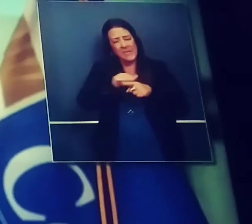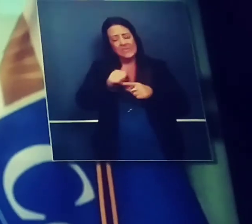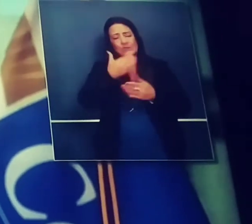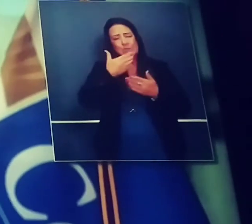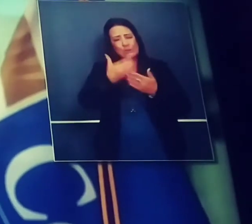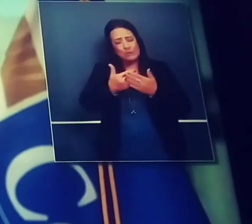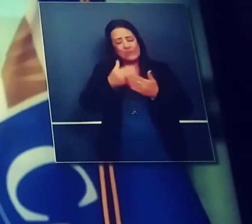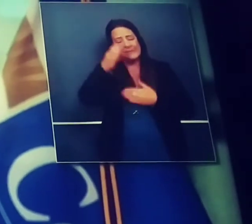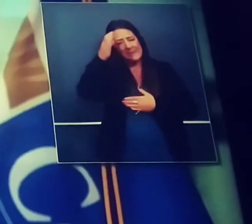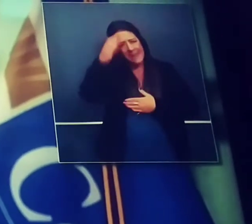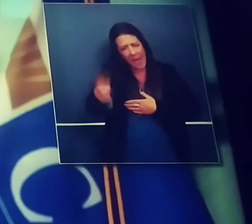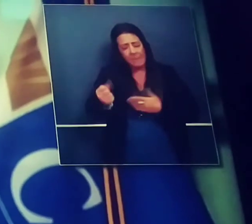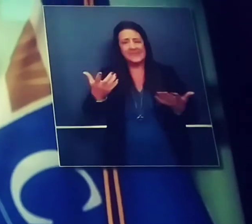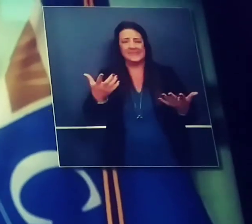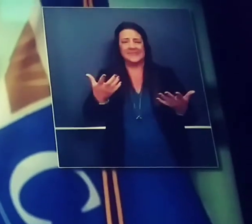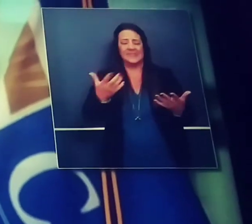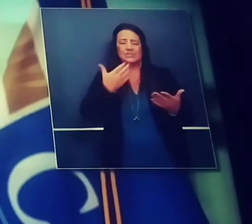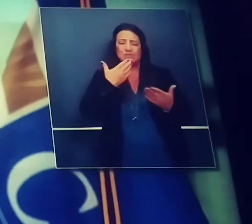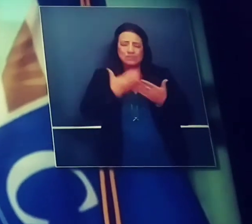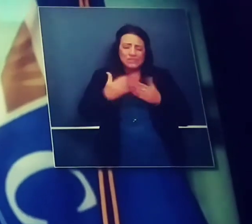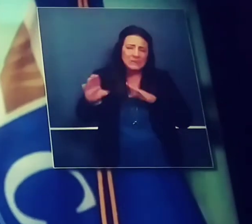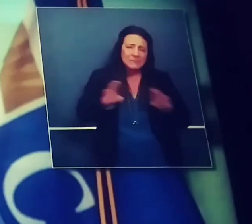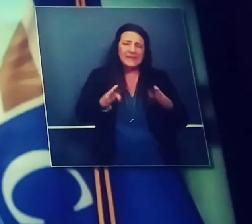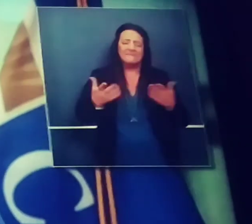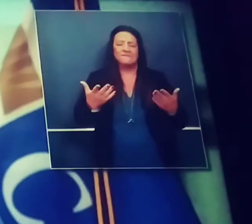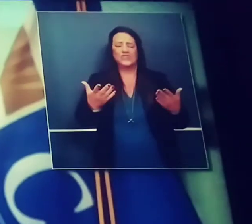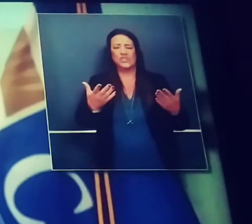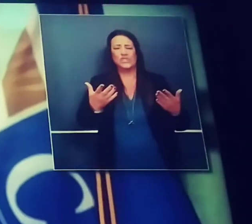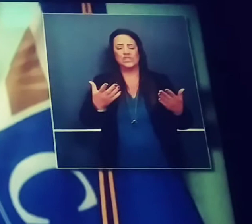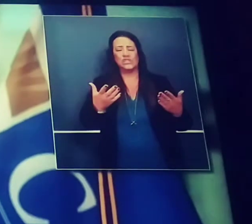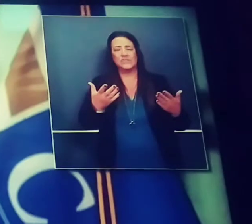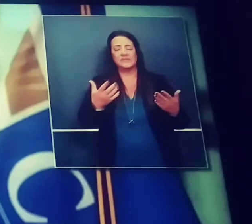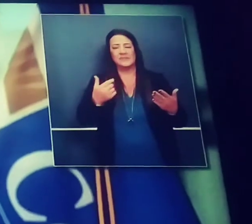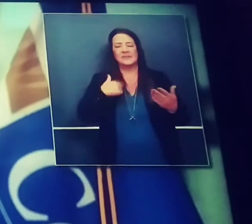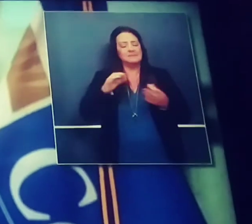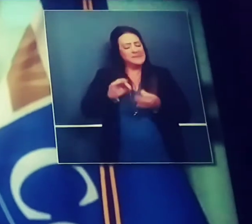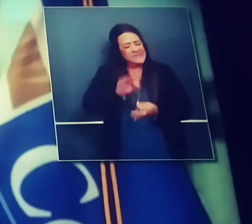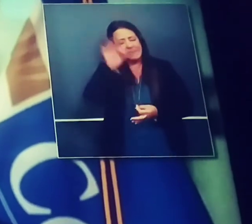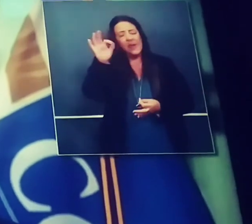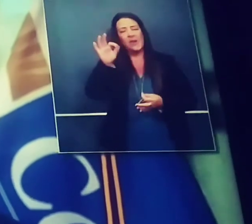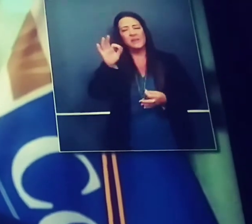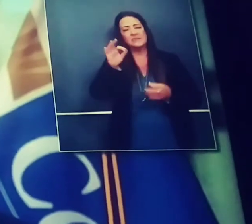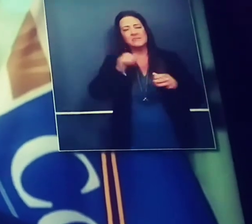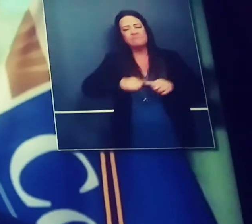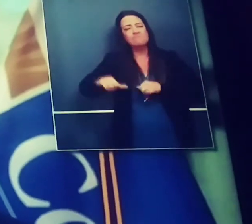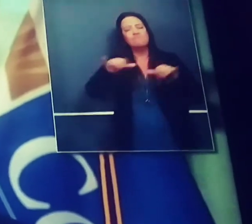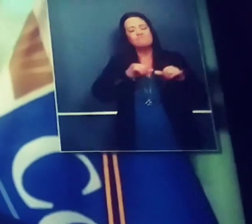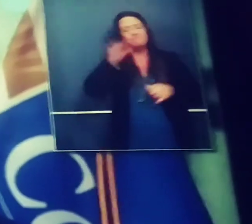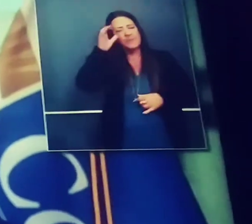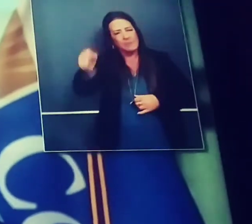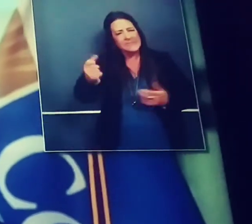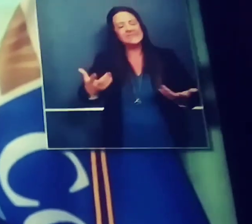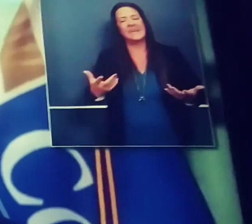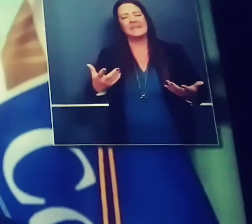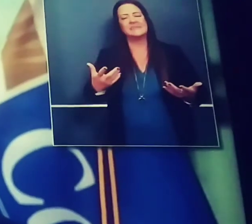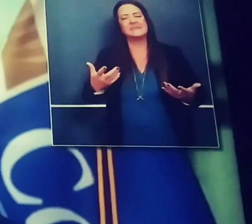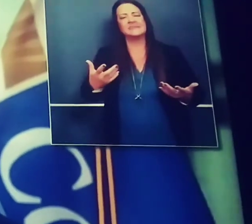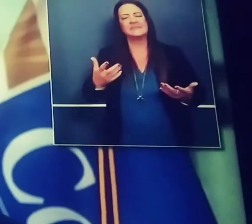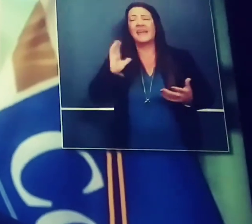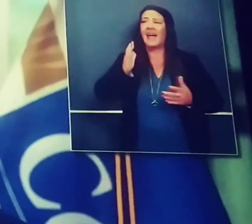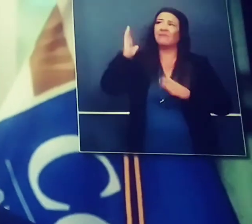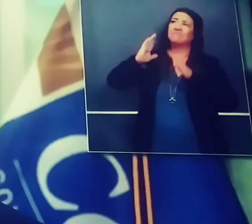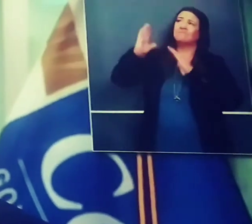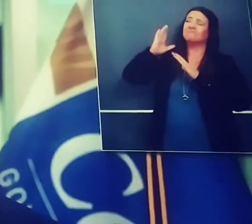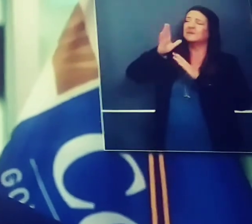common sense and good behavior. So, it's in the spirit of common sense, the spirit of our grandparents